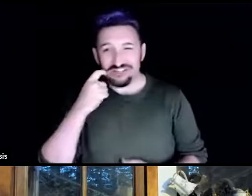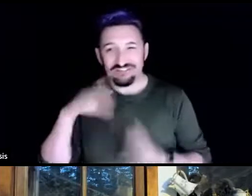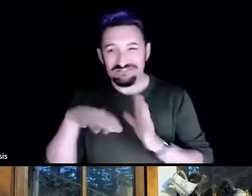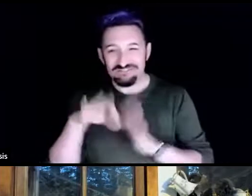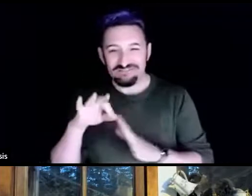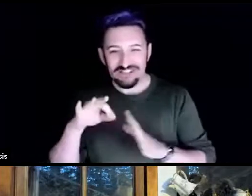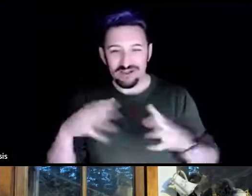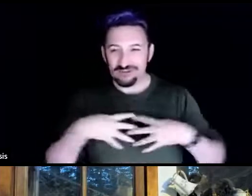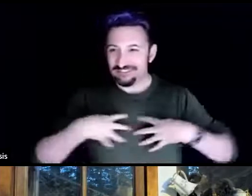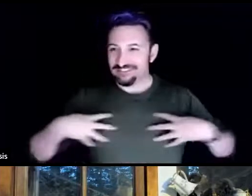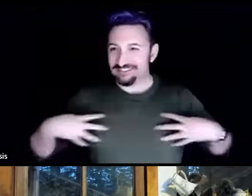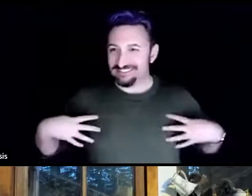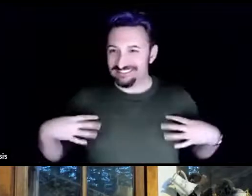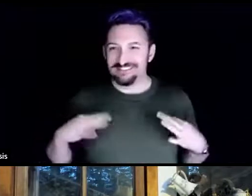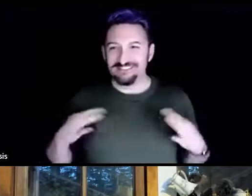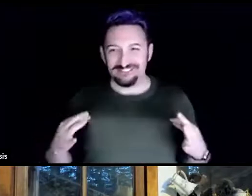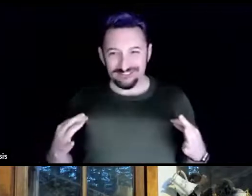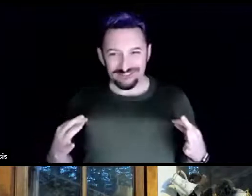for tonight.